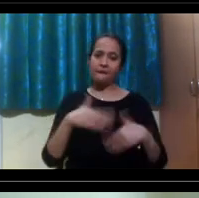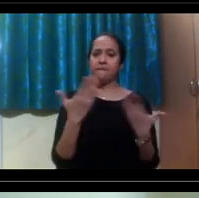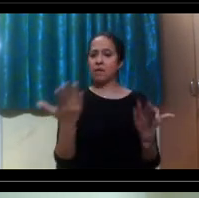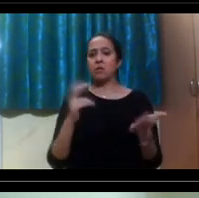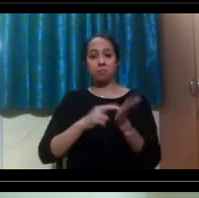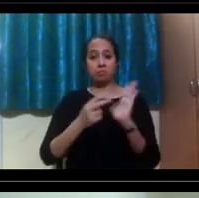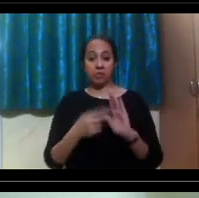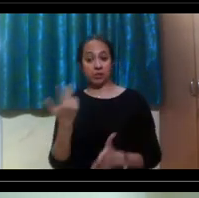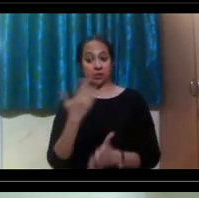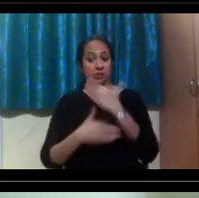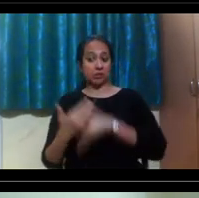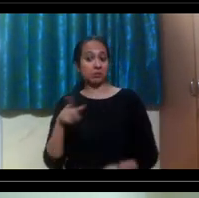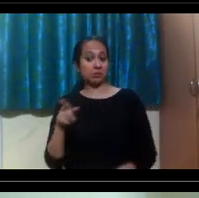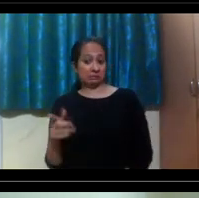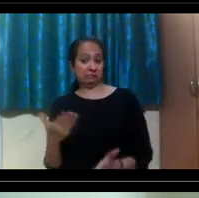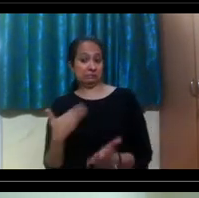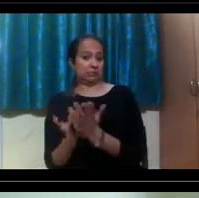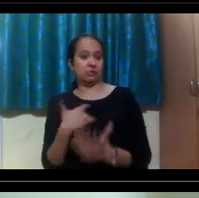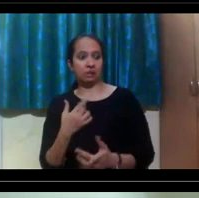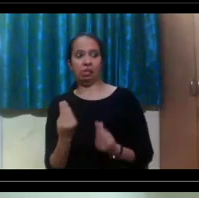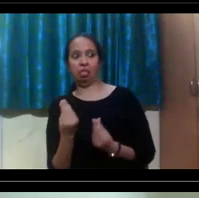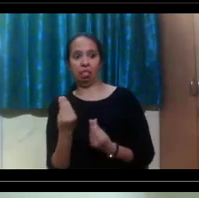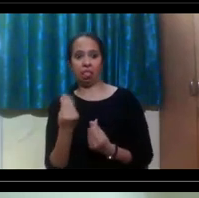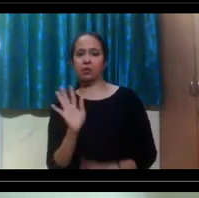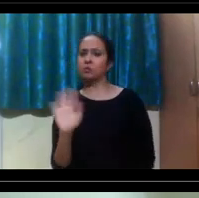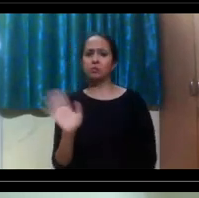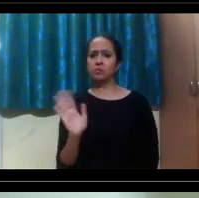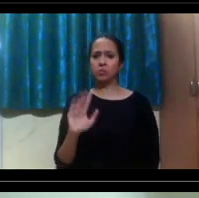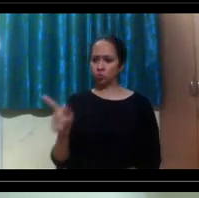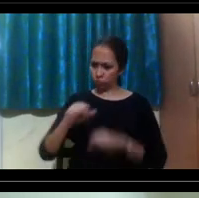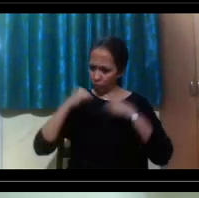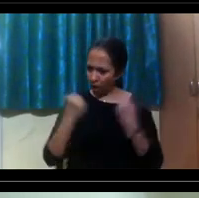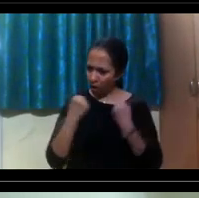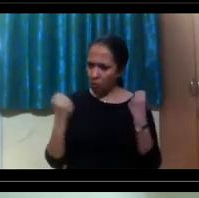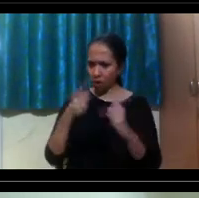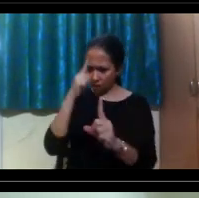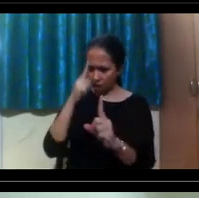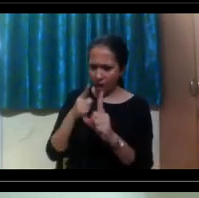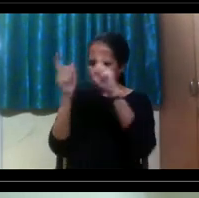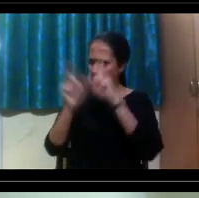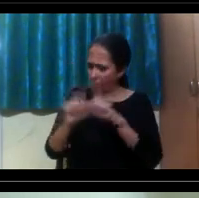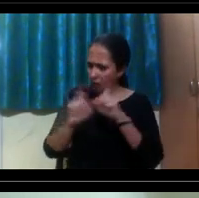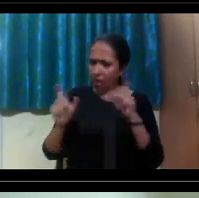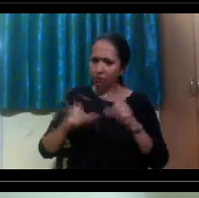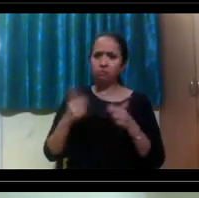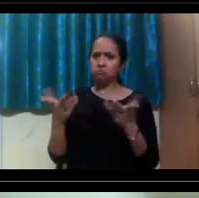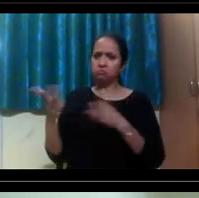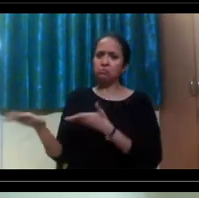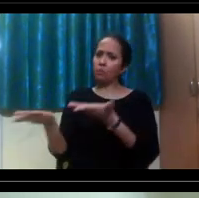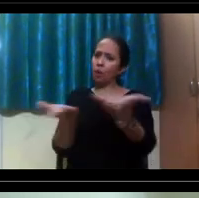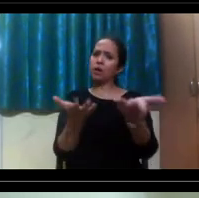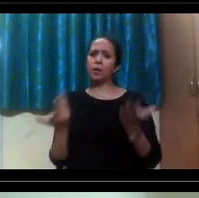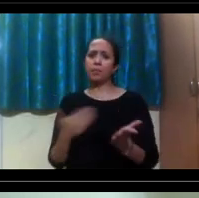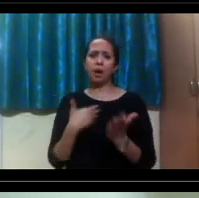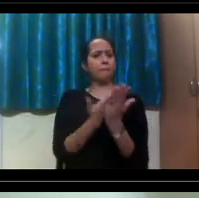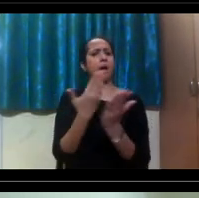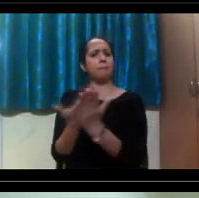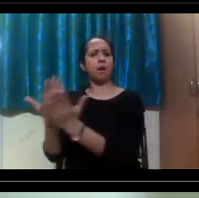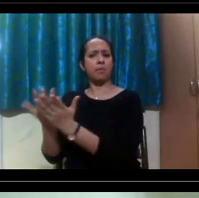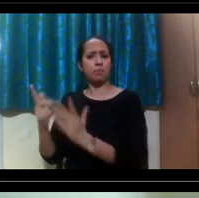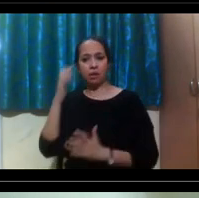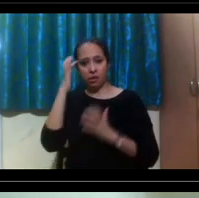that if you're being accepted, it's because you did the hard work and you're, you're allowed to go there. And so, um, yeah, you shouldn't have to worry about that.